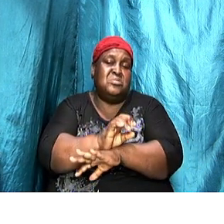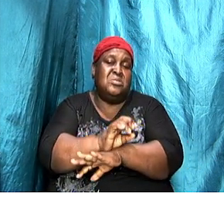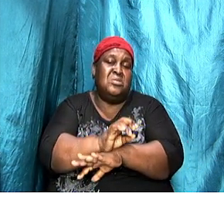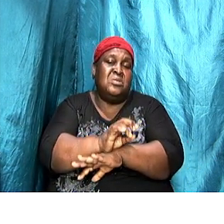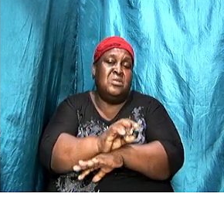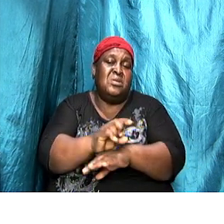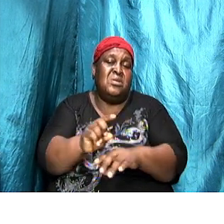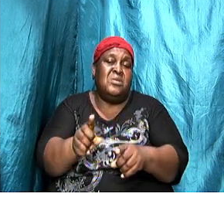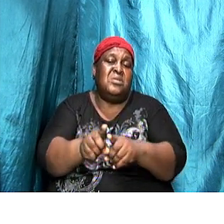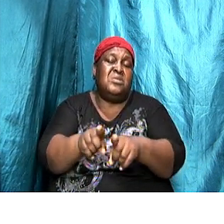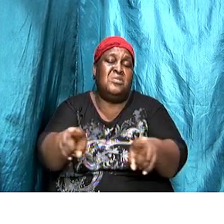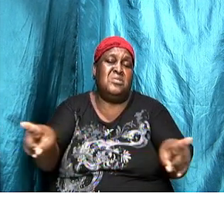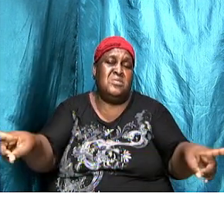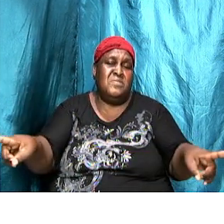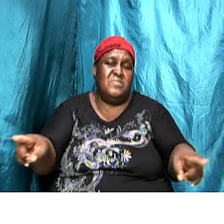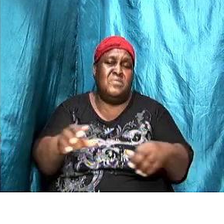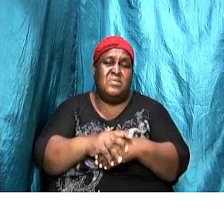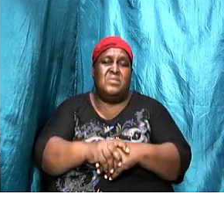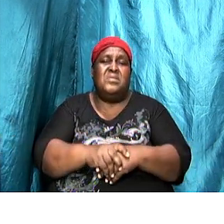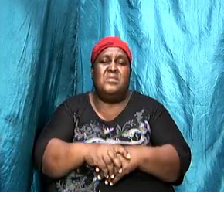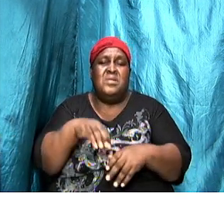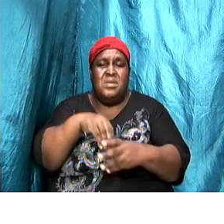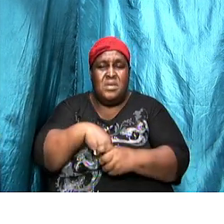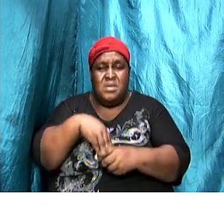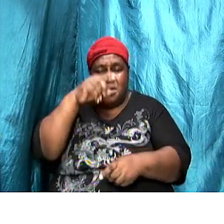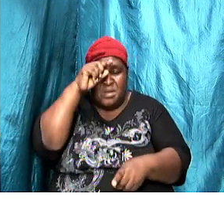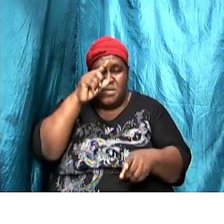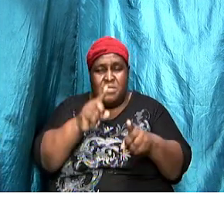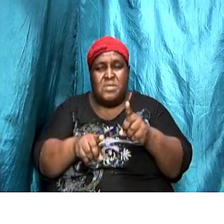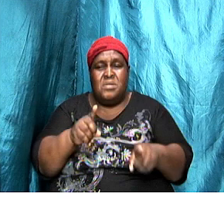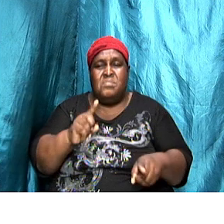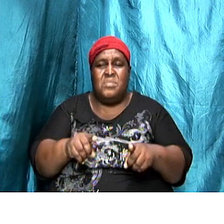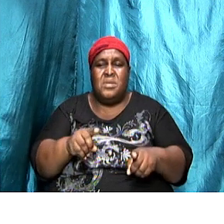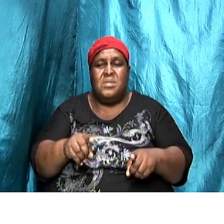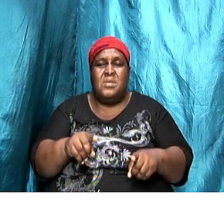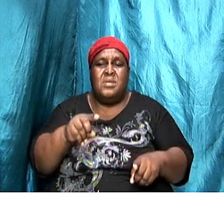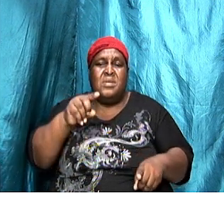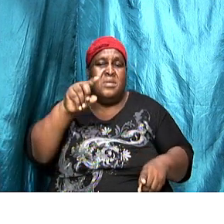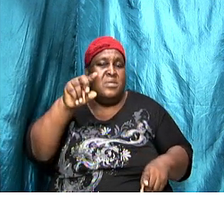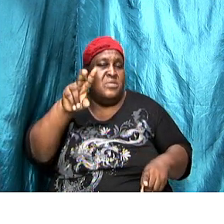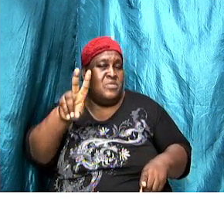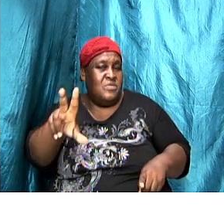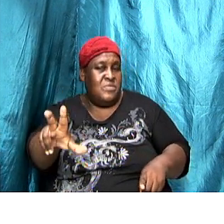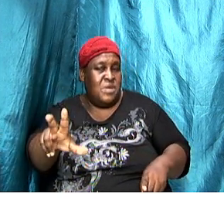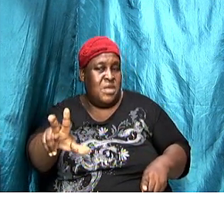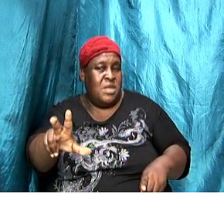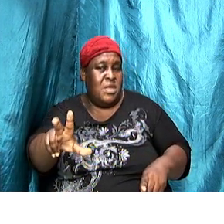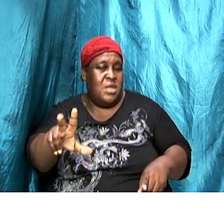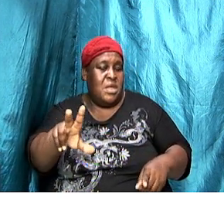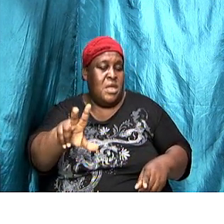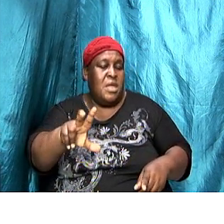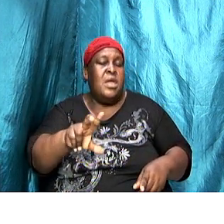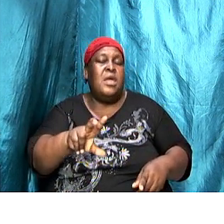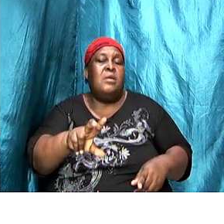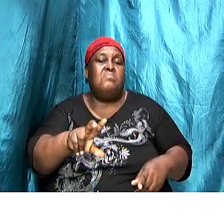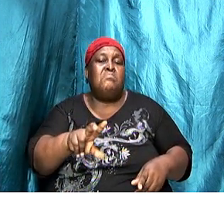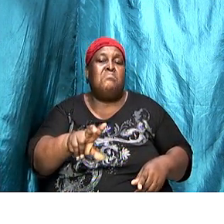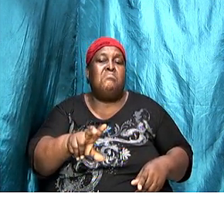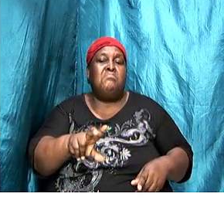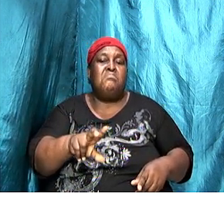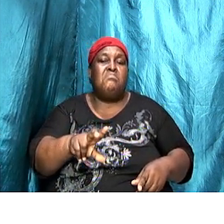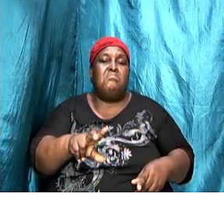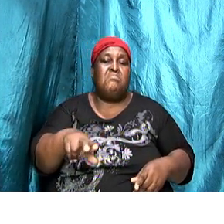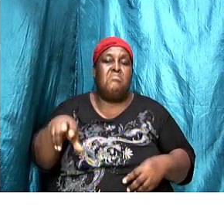are in agreement basically with three main perspectives, three main